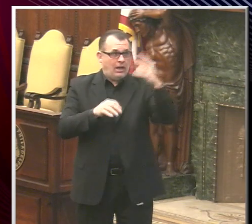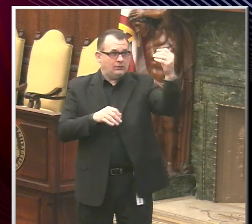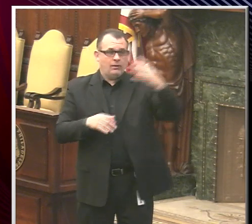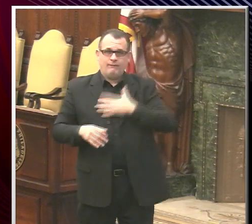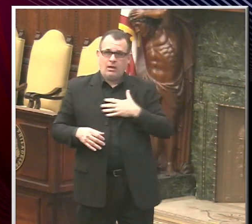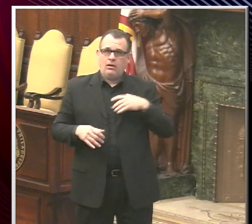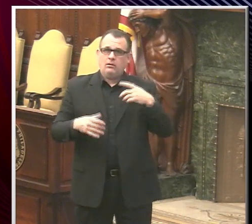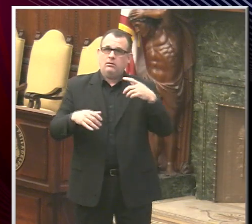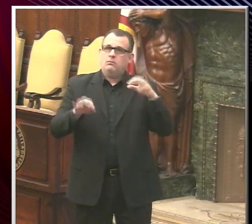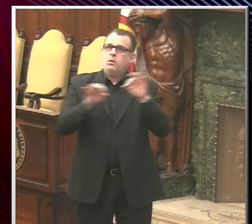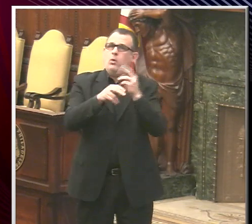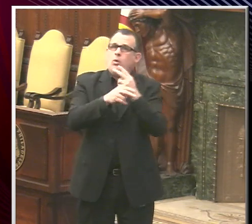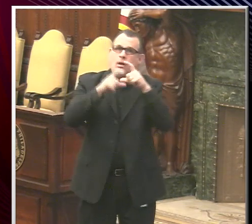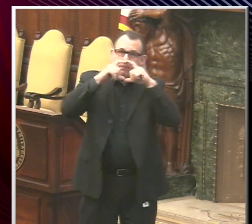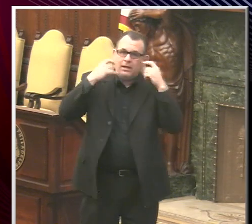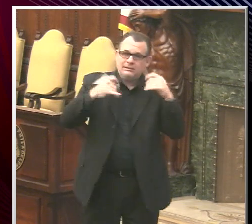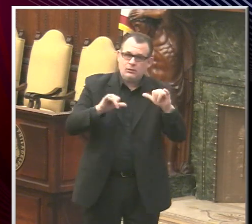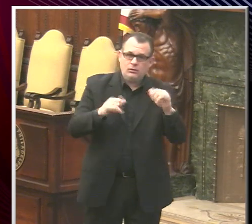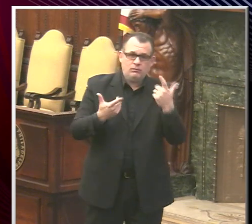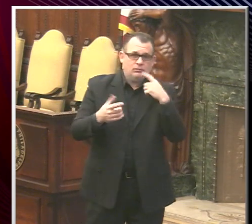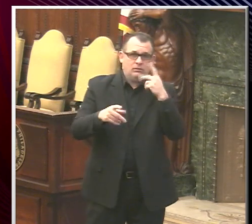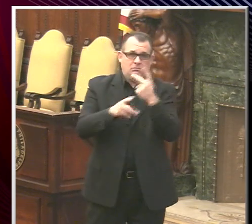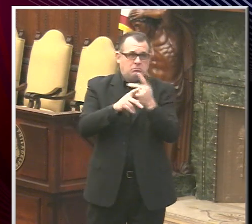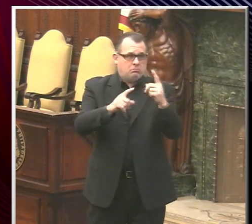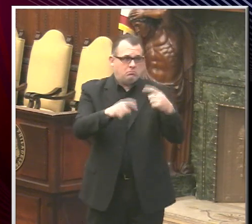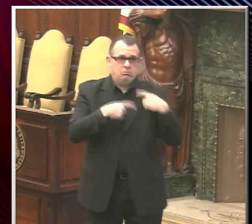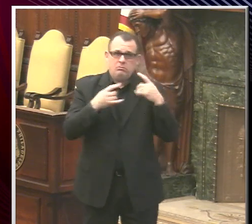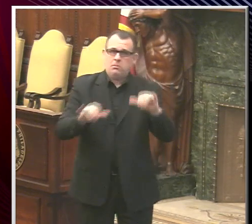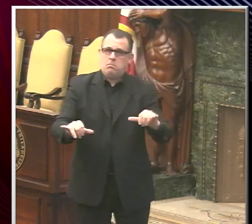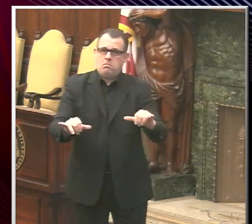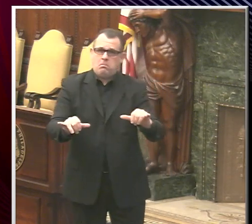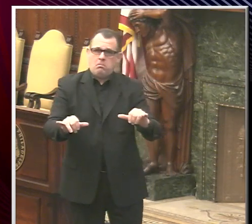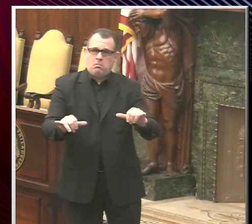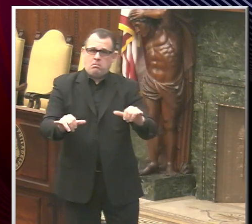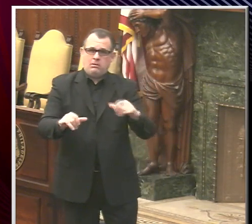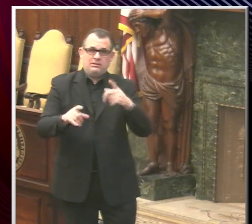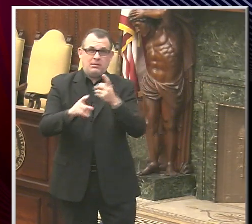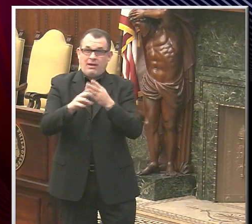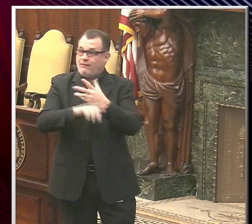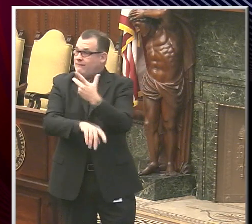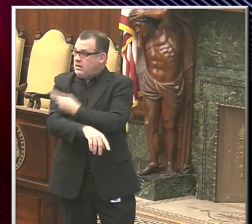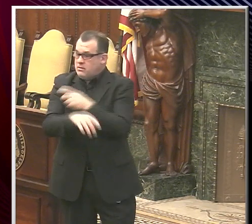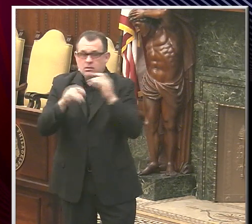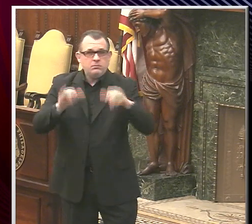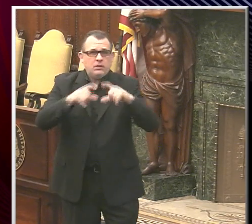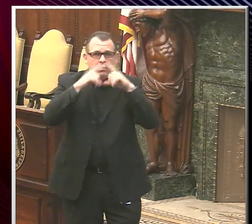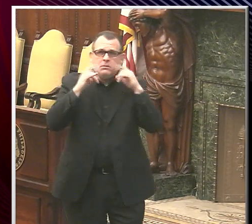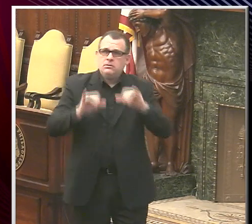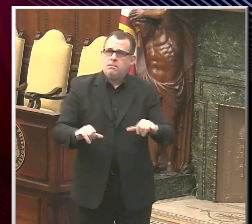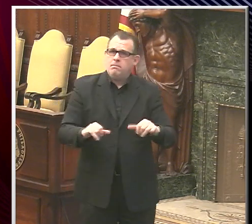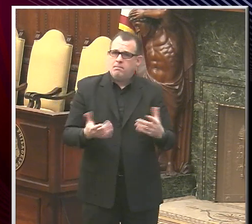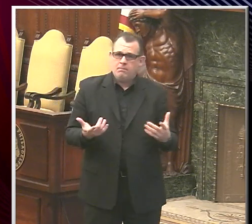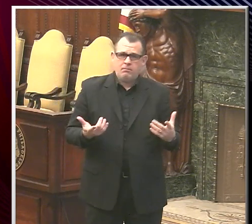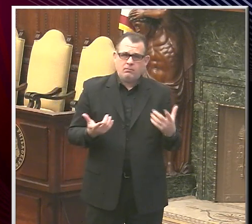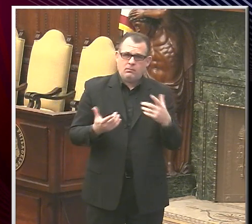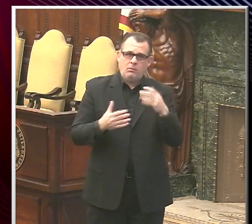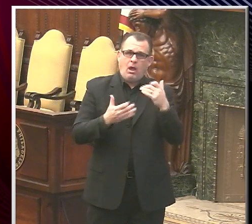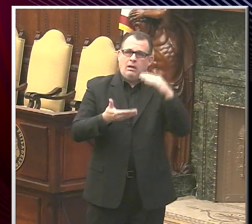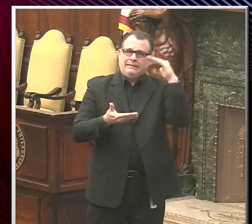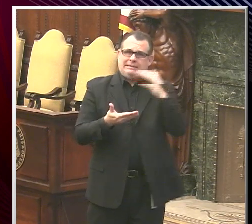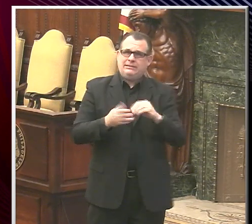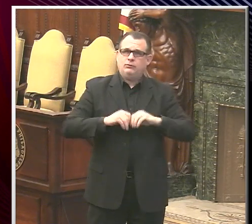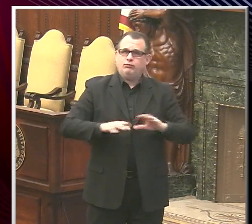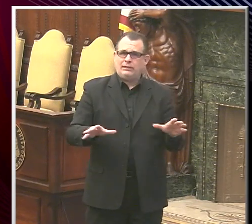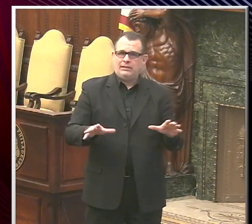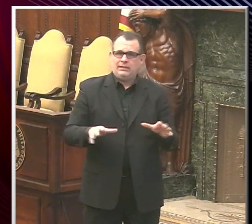masks. The same precautions are true even after you've been vaccinated. Even after you've been vaccinated, we don't want to spread this infection. More information